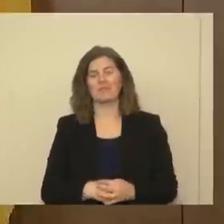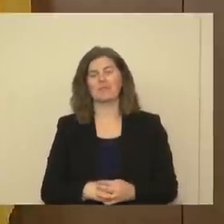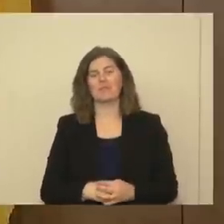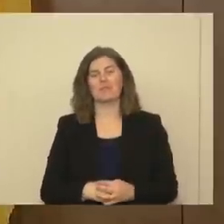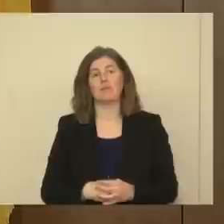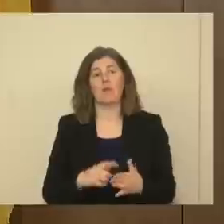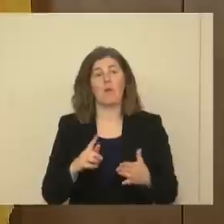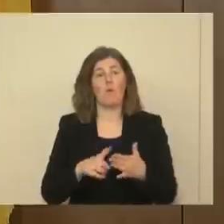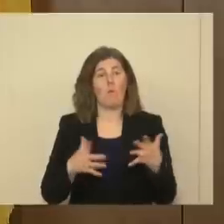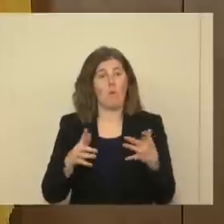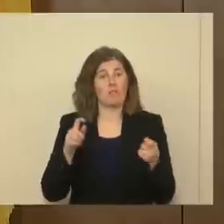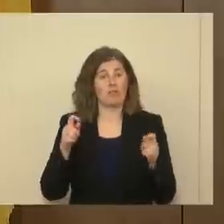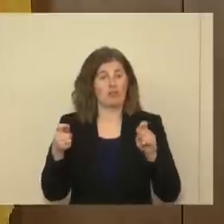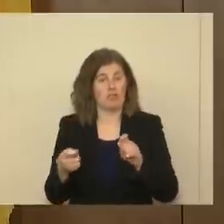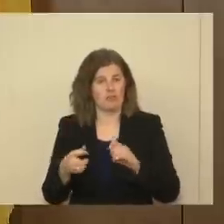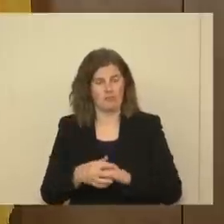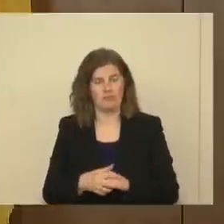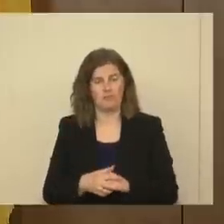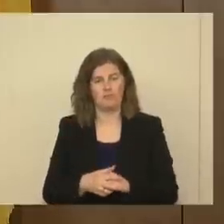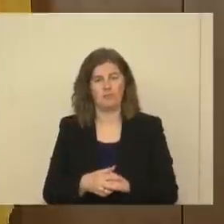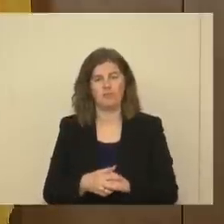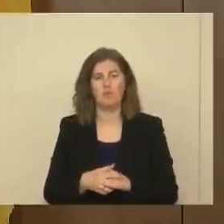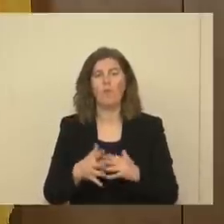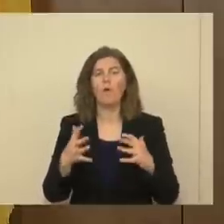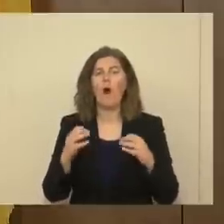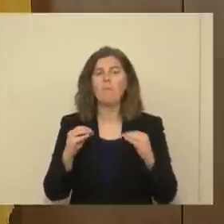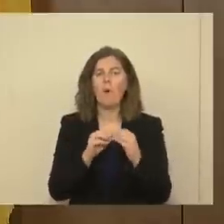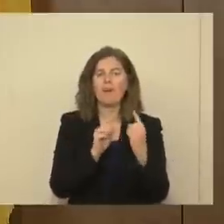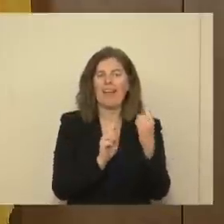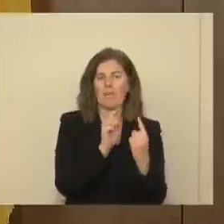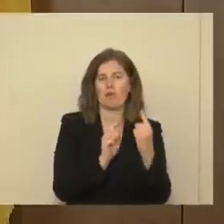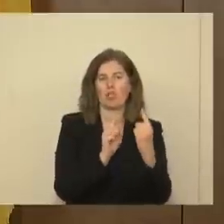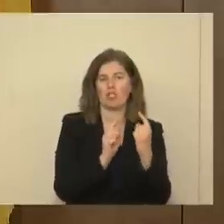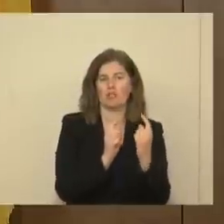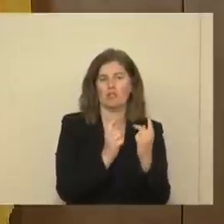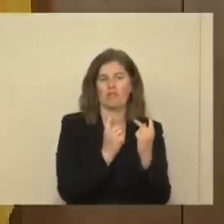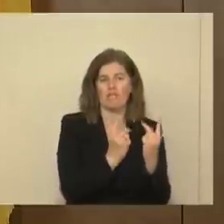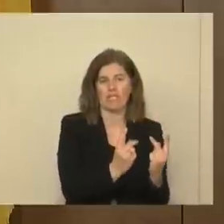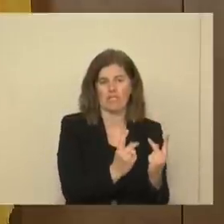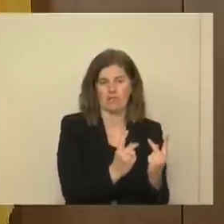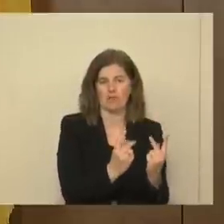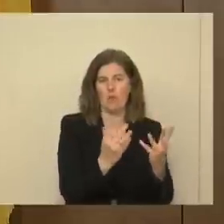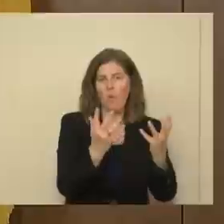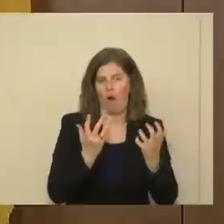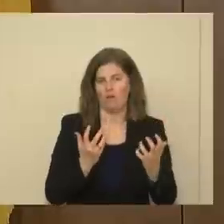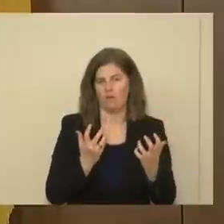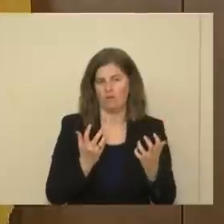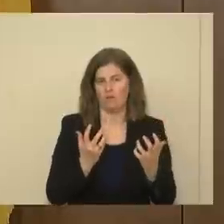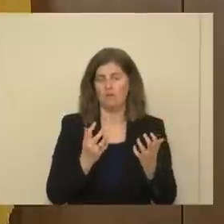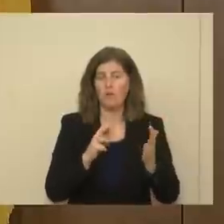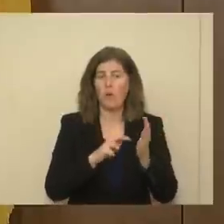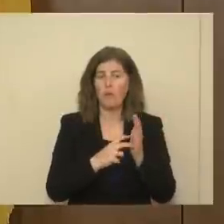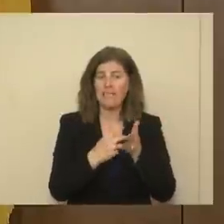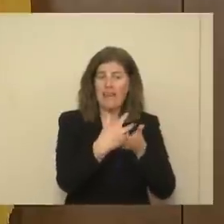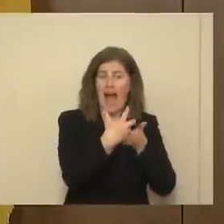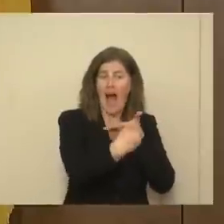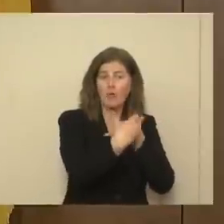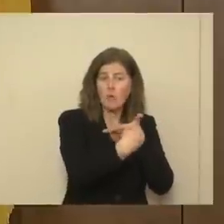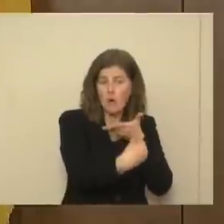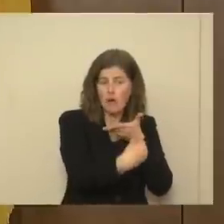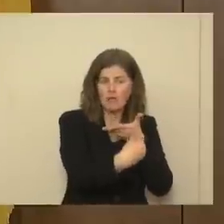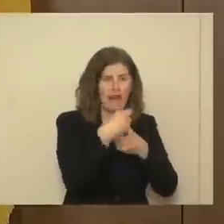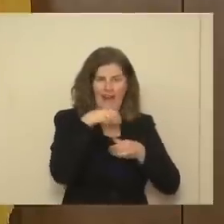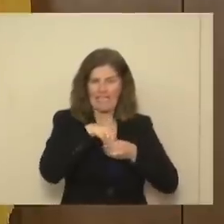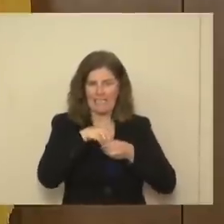What's changed is that we want more in-person visits. So outdoor is an opportunity